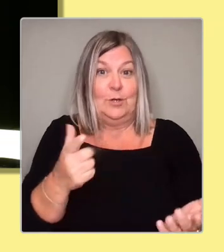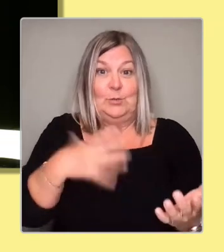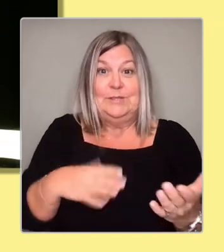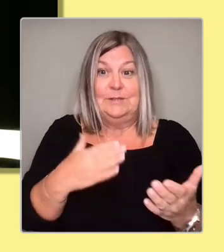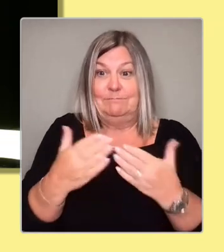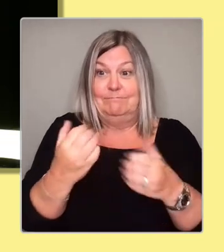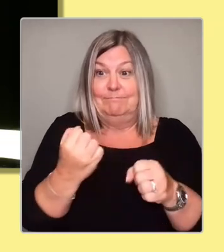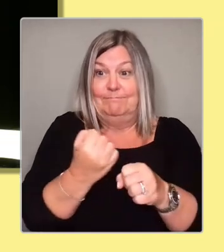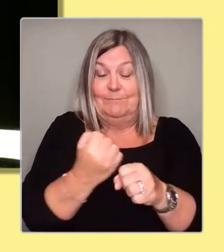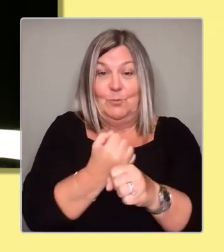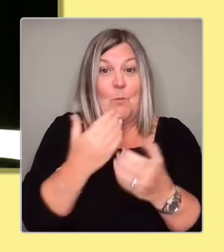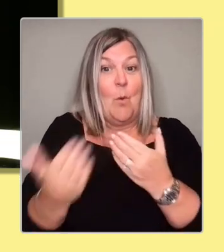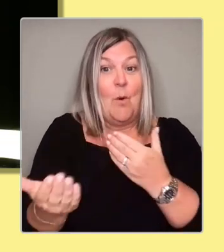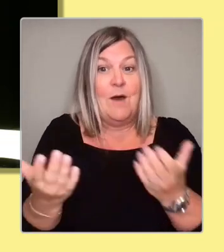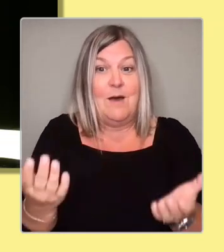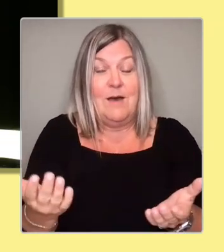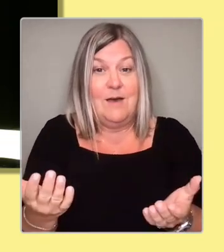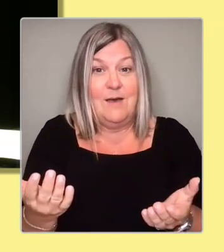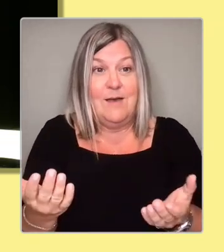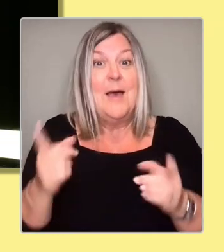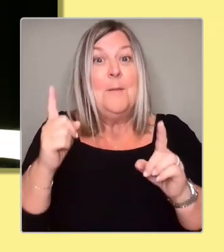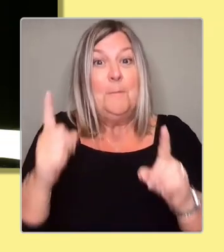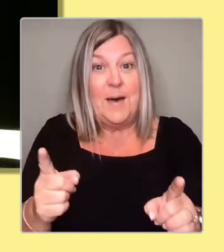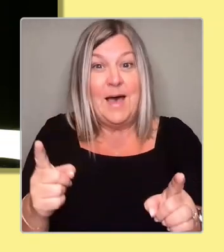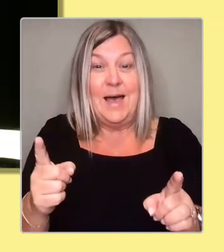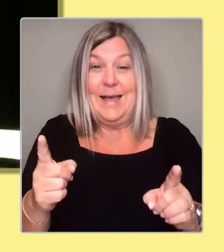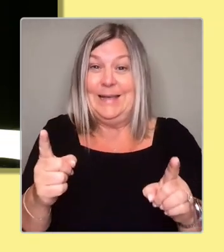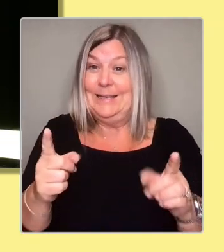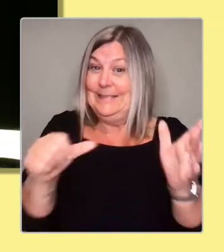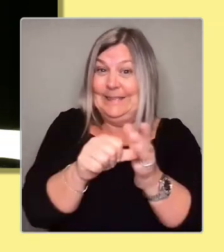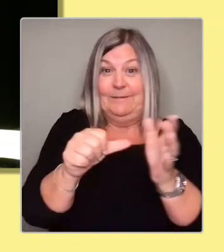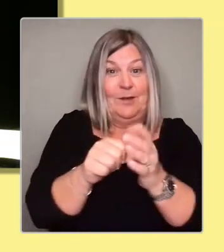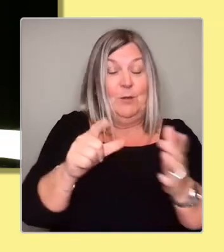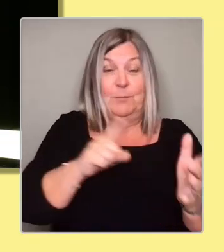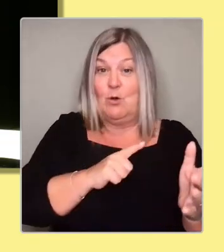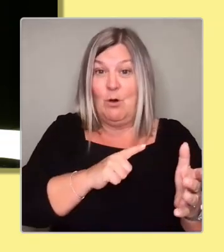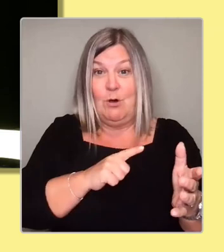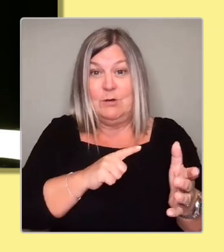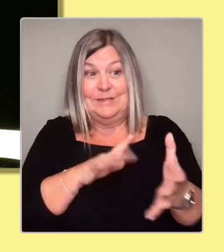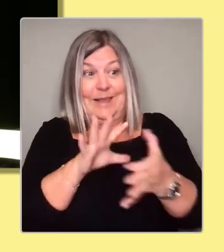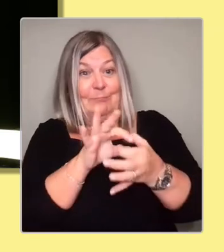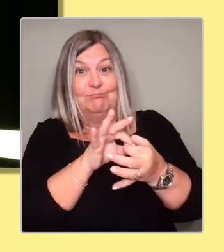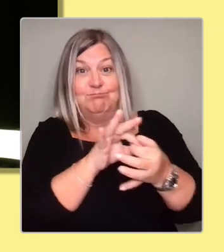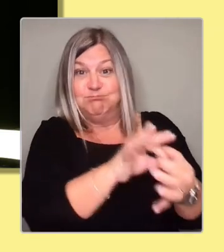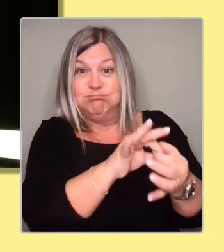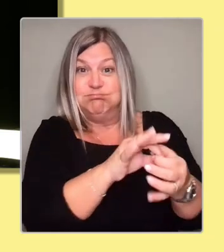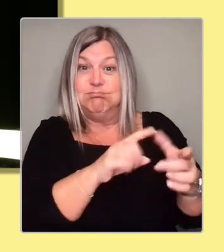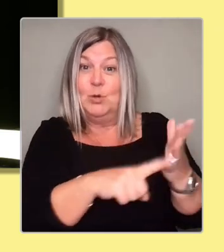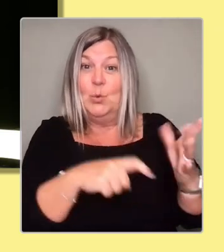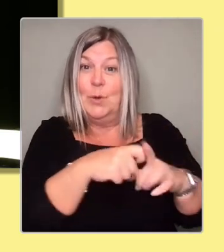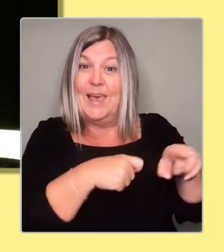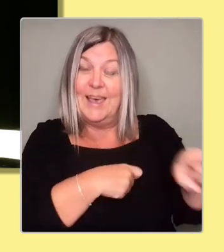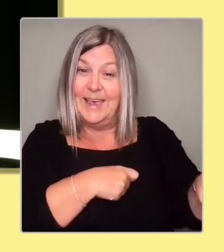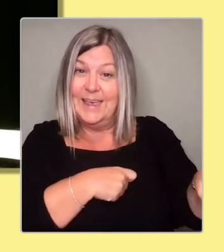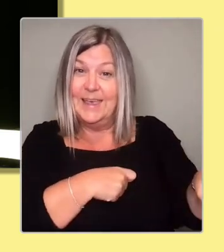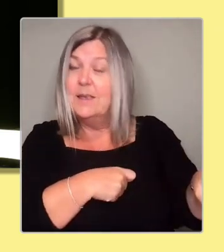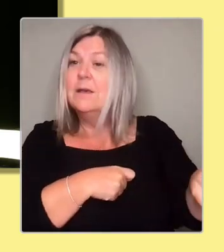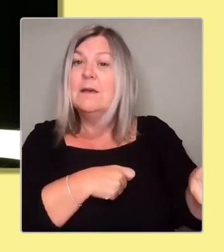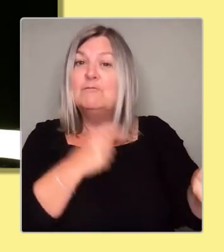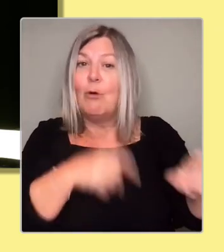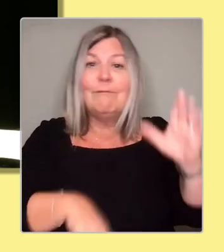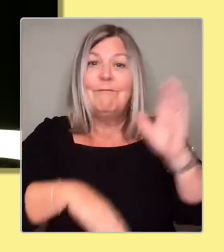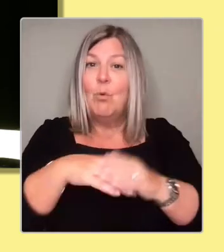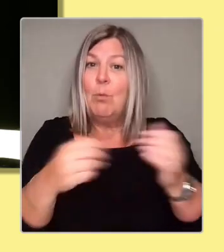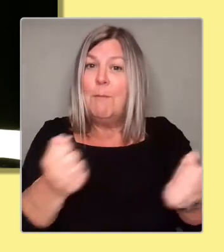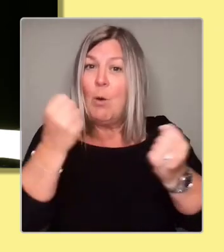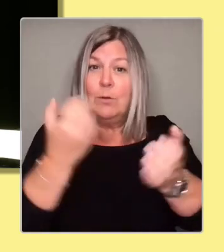hand tied behind our back, often blindfolded, because we don't have those full fiscal powers. In fact, take our budget. We know that at the peak of